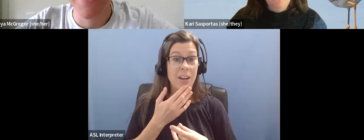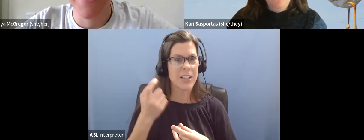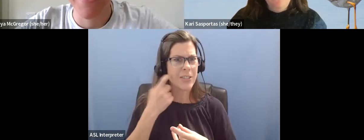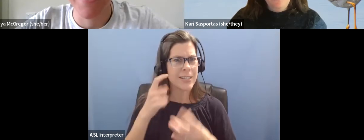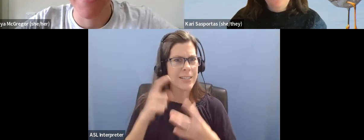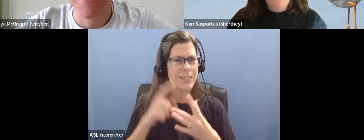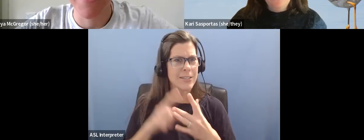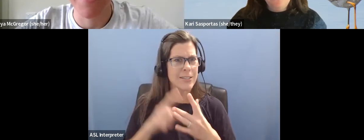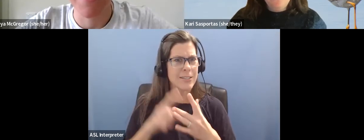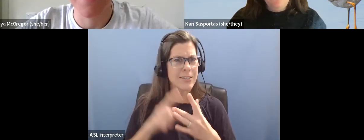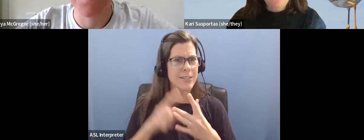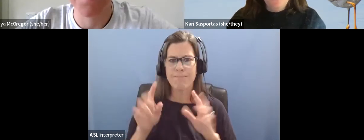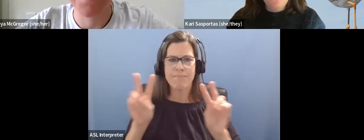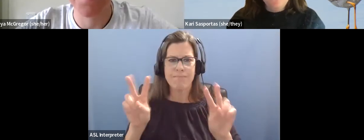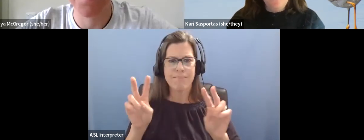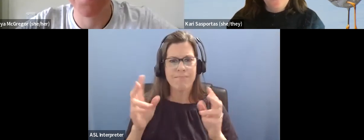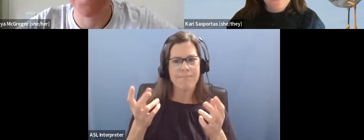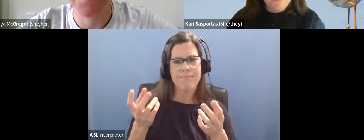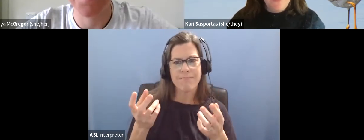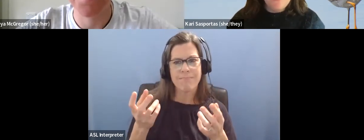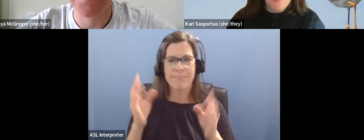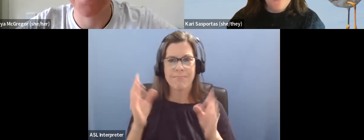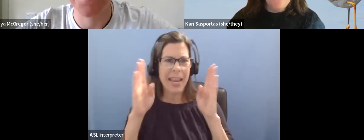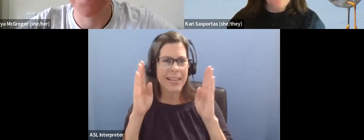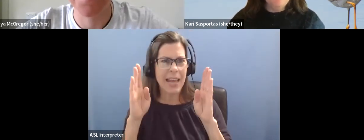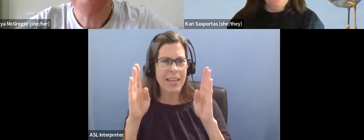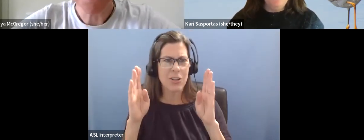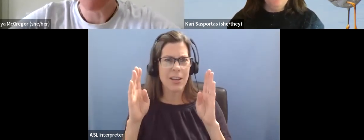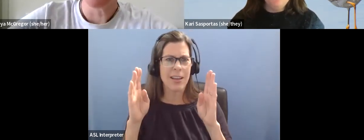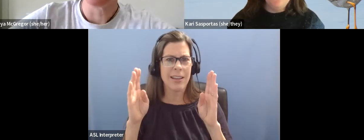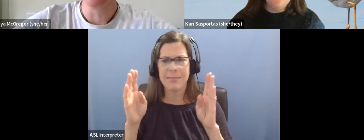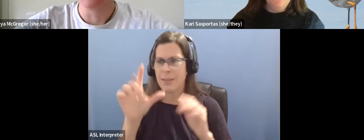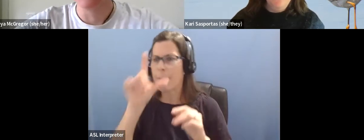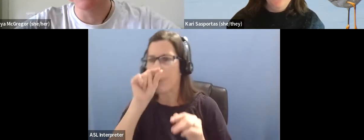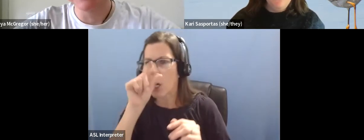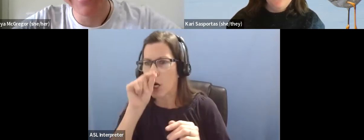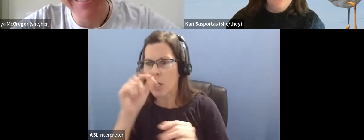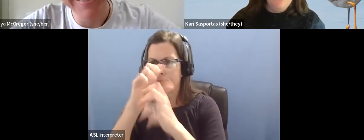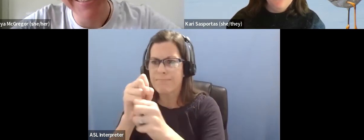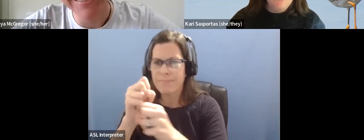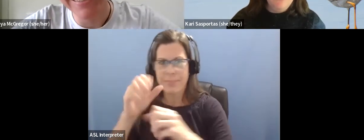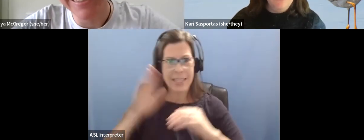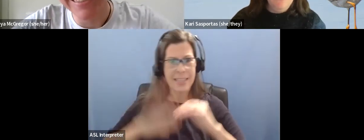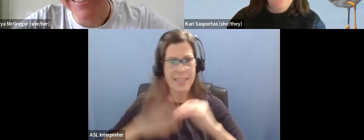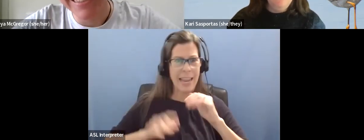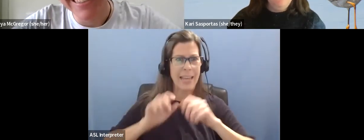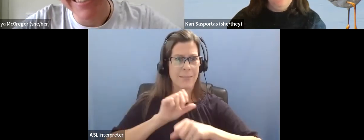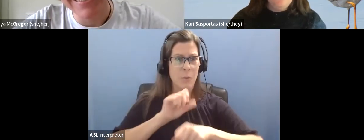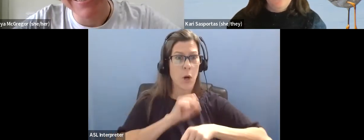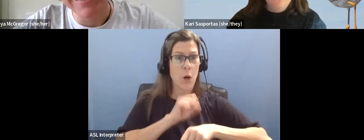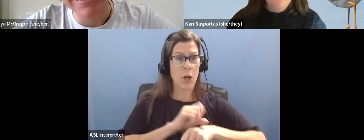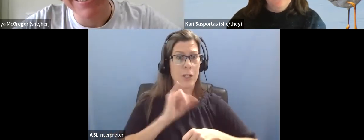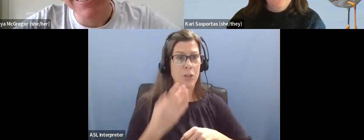paying probably more attention to the birds than I was to the actual work that I was doing, which was watershed restoration and